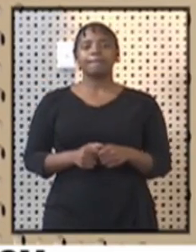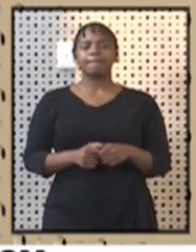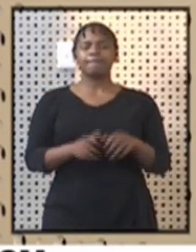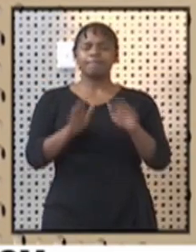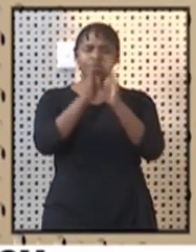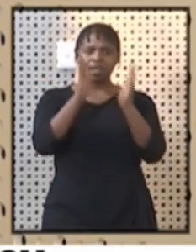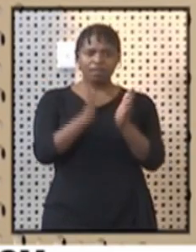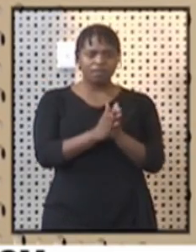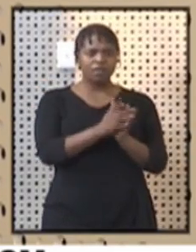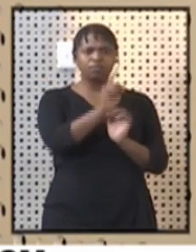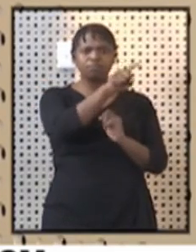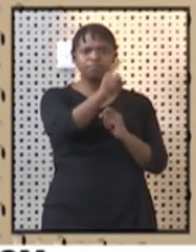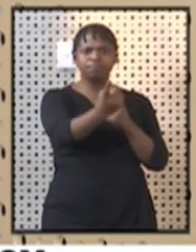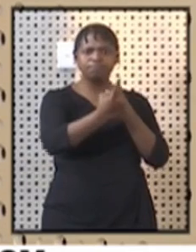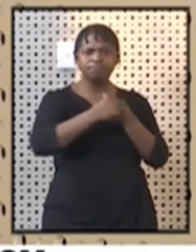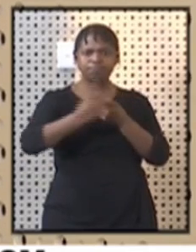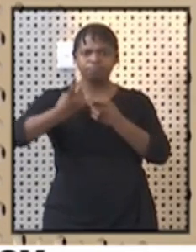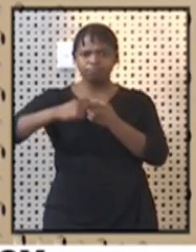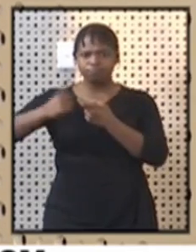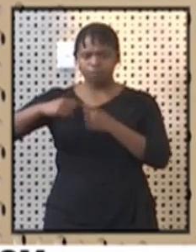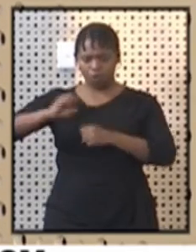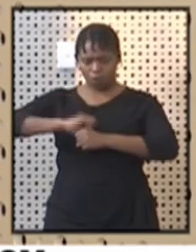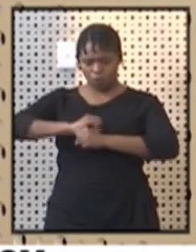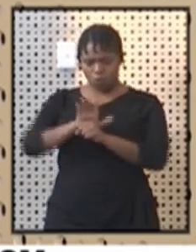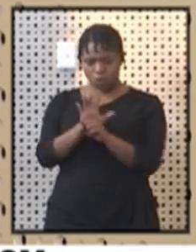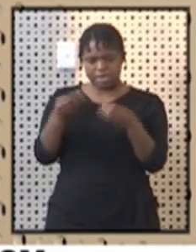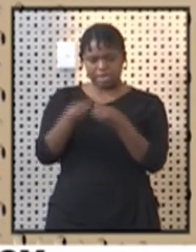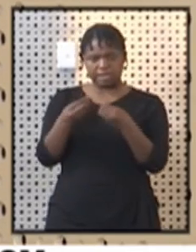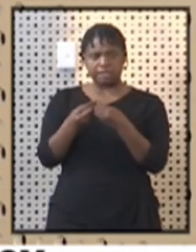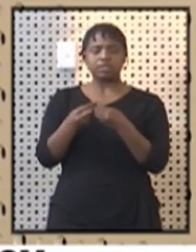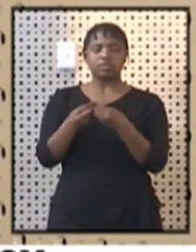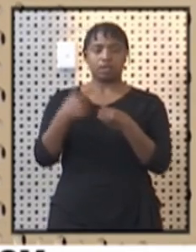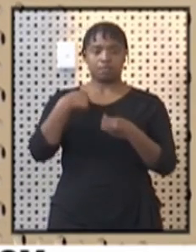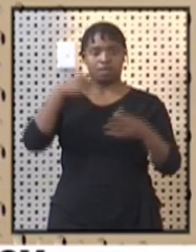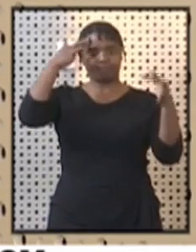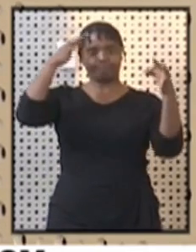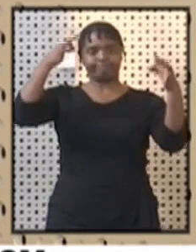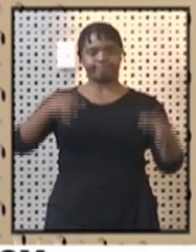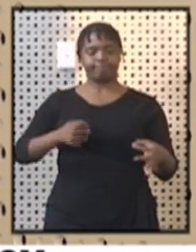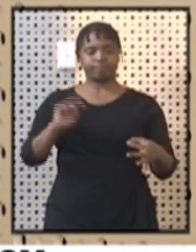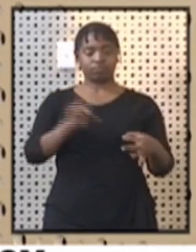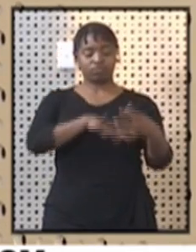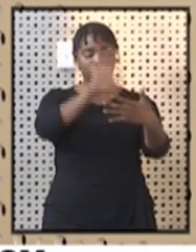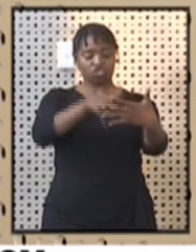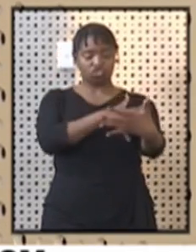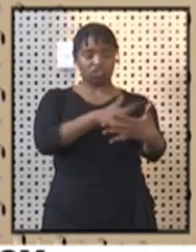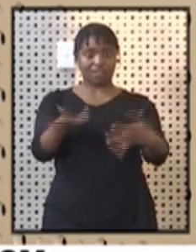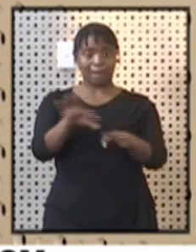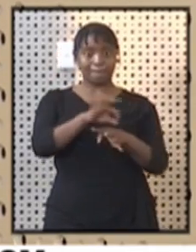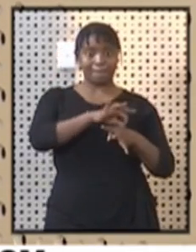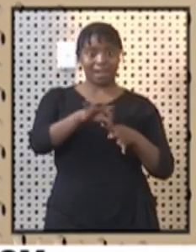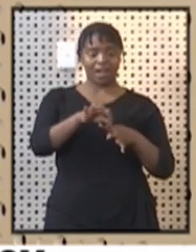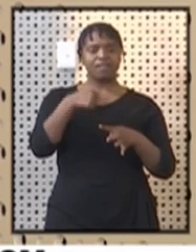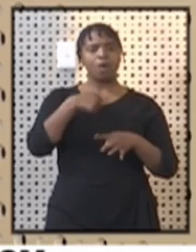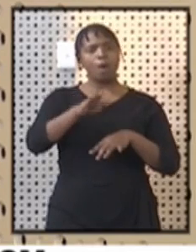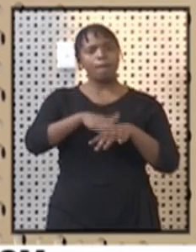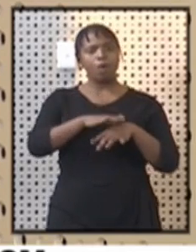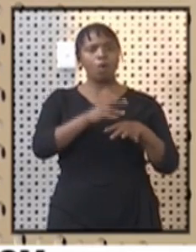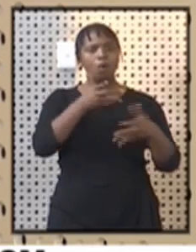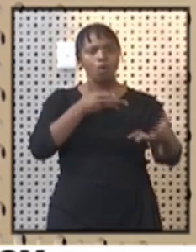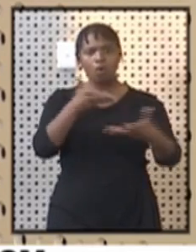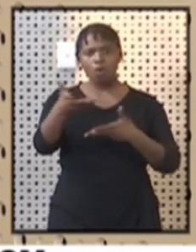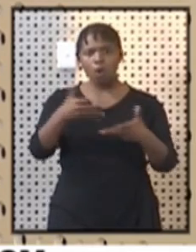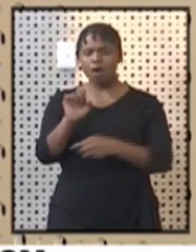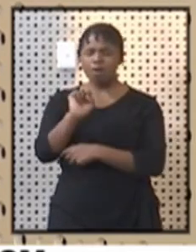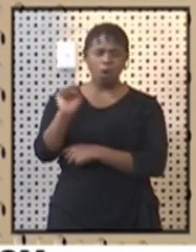involving COVID-19 situation, I have decided to release the draft plan for further consultation to